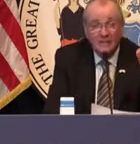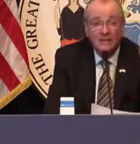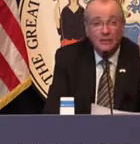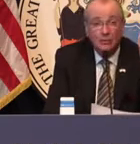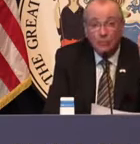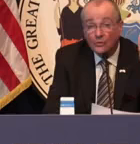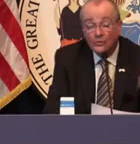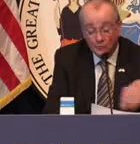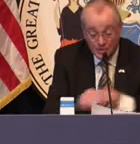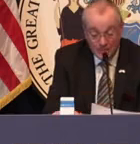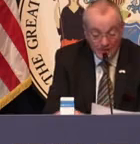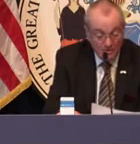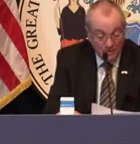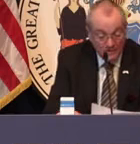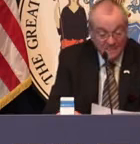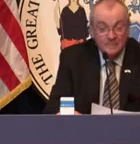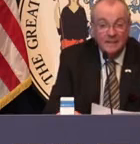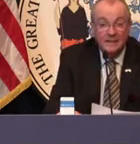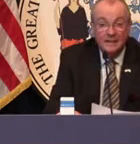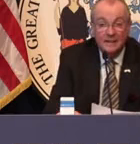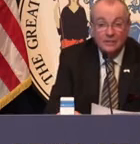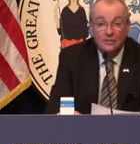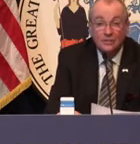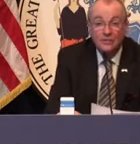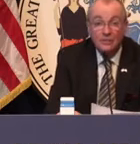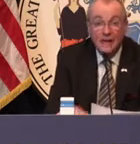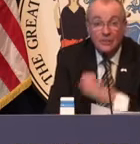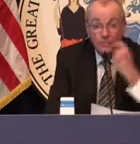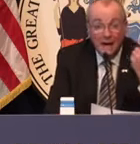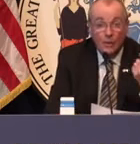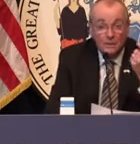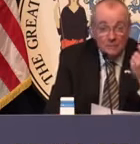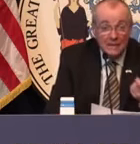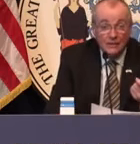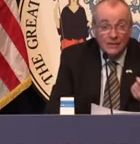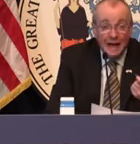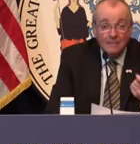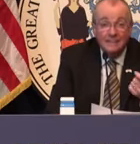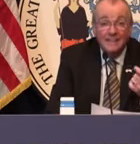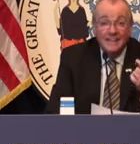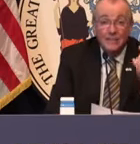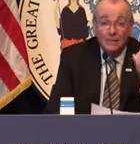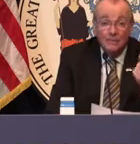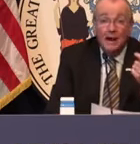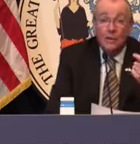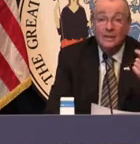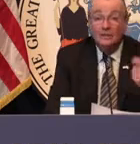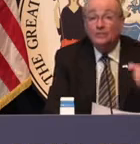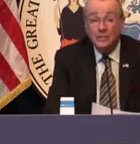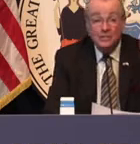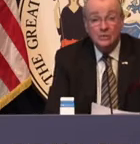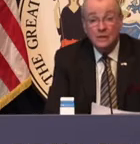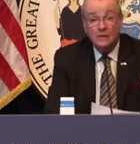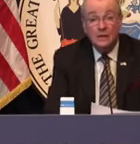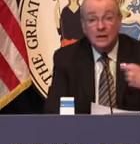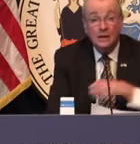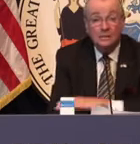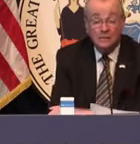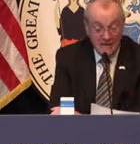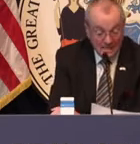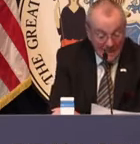distancing, through personal responsibility, you've had the power to make this happen, and you have the power to continue